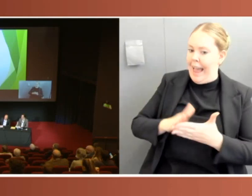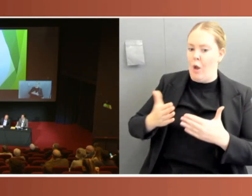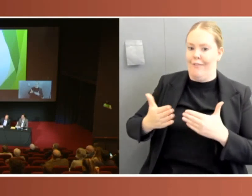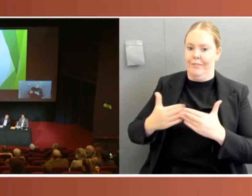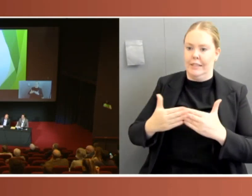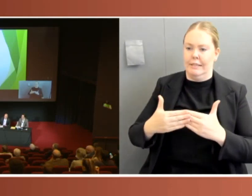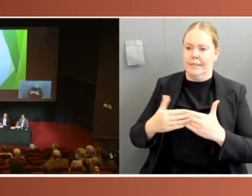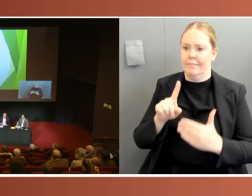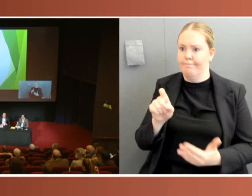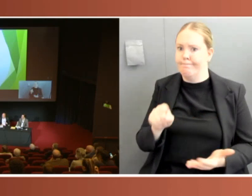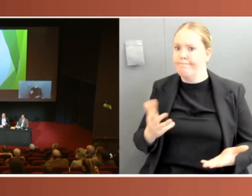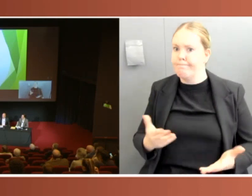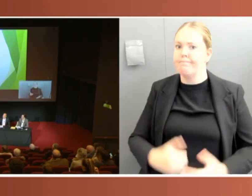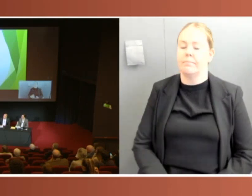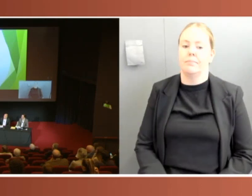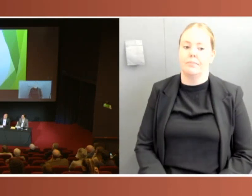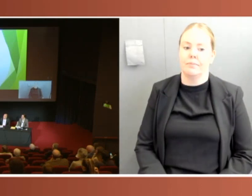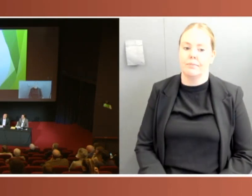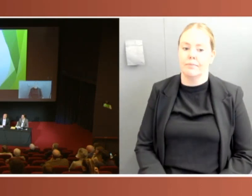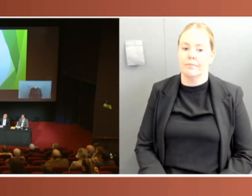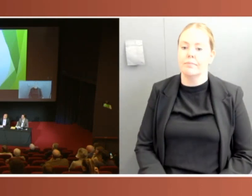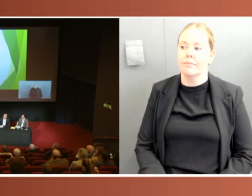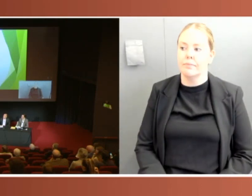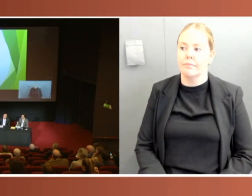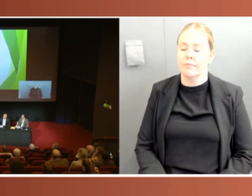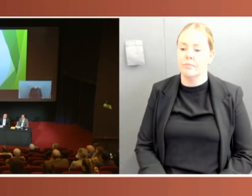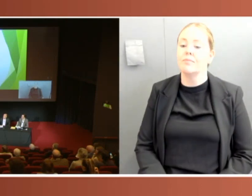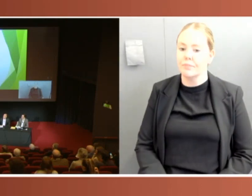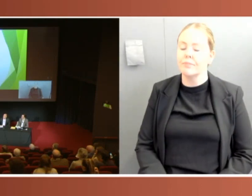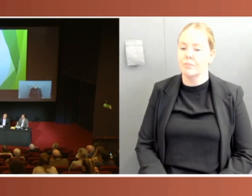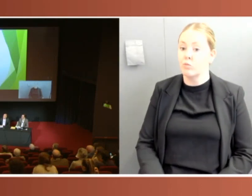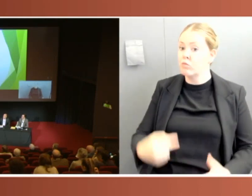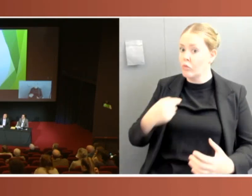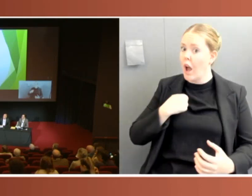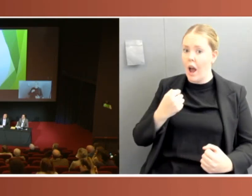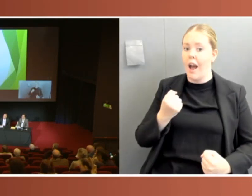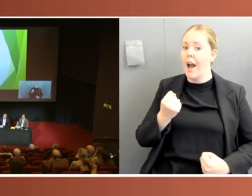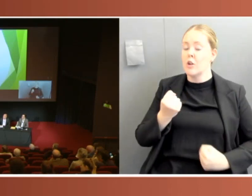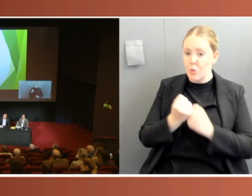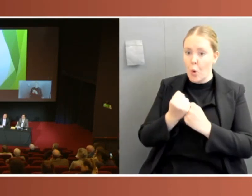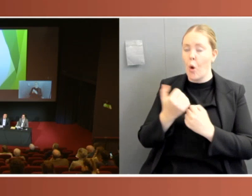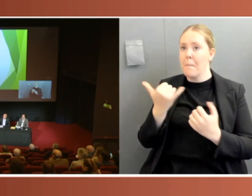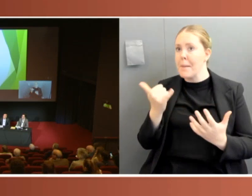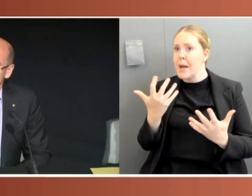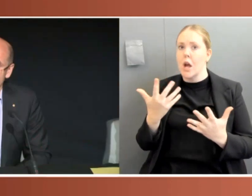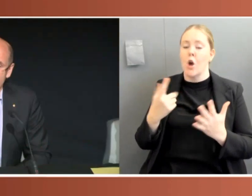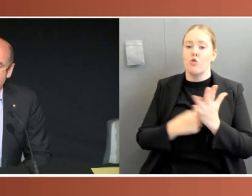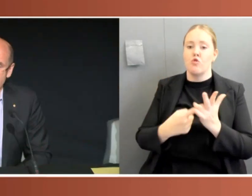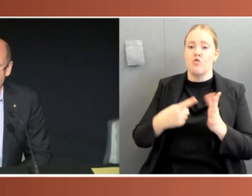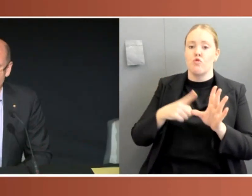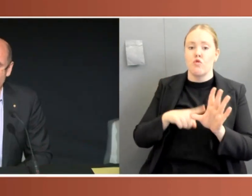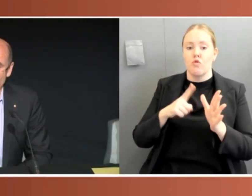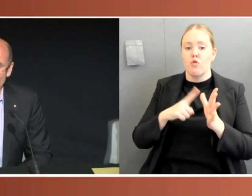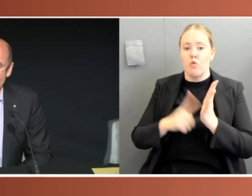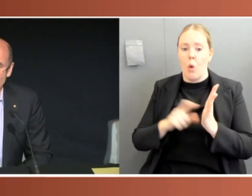And it's one reason that I certainly strongly support, whether it be a Royal Commission or other process, to go back and look at what happened. And